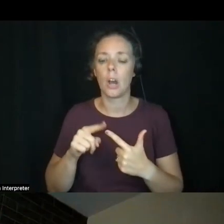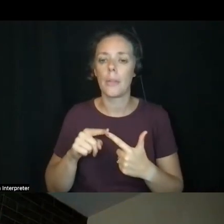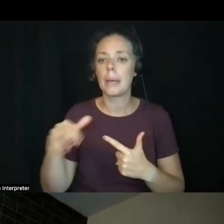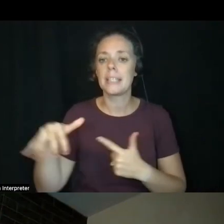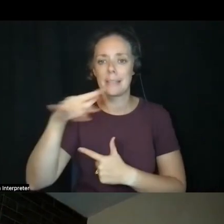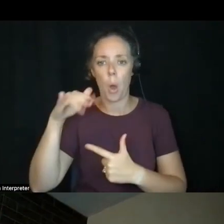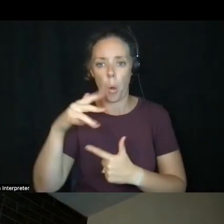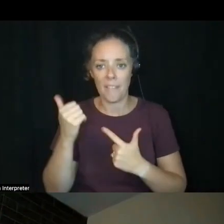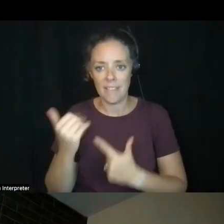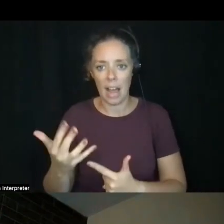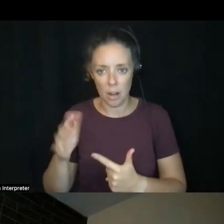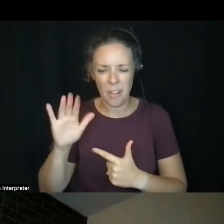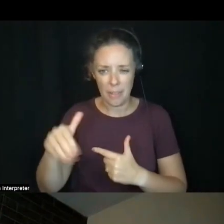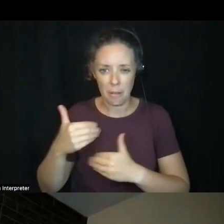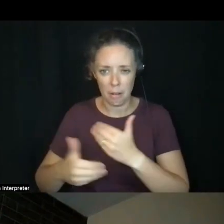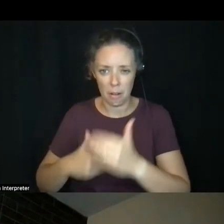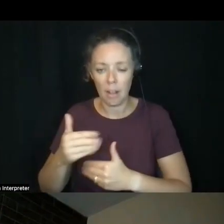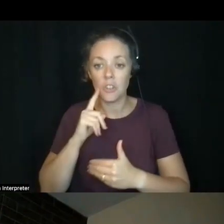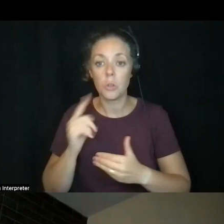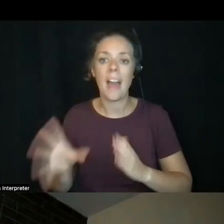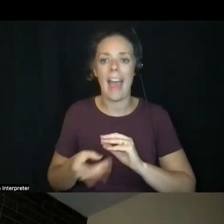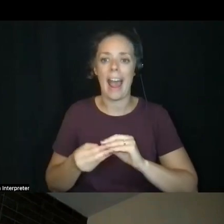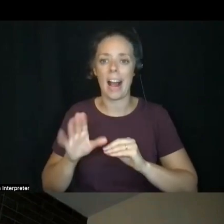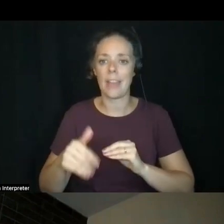add this, the element of surface design.